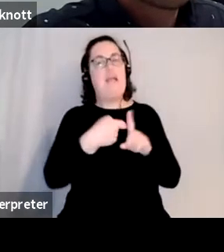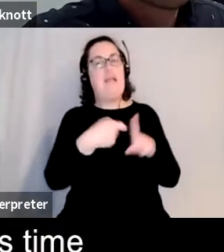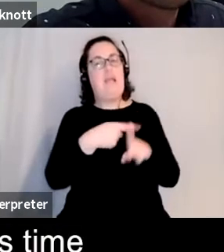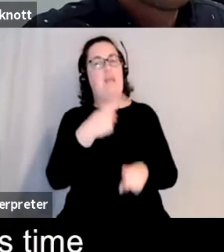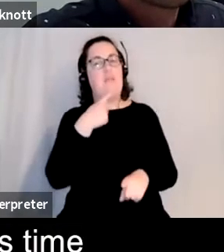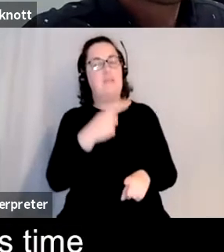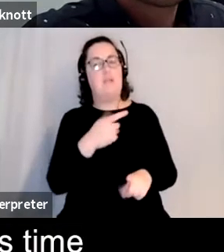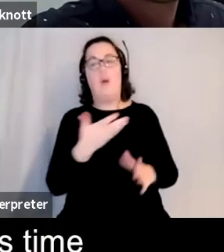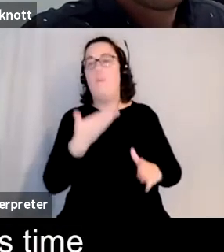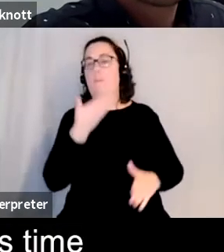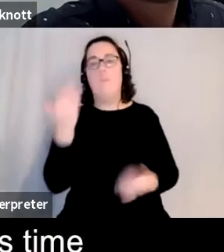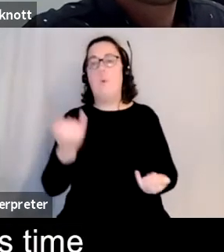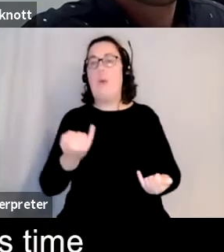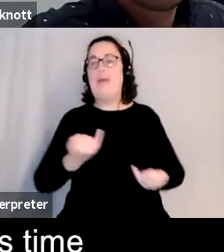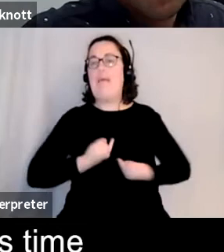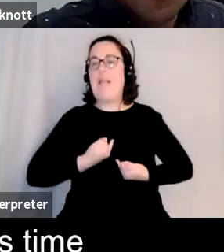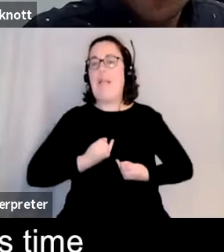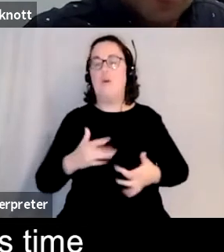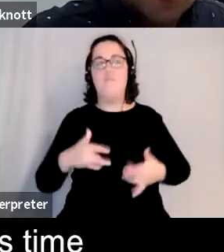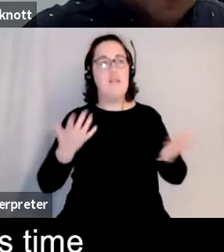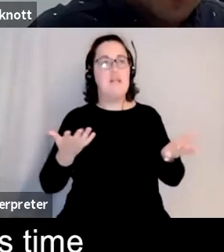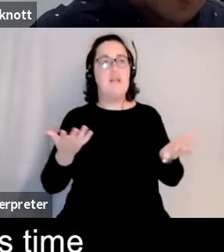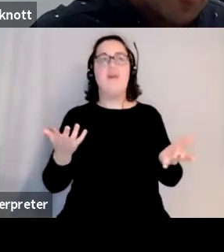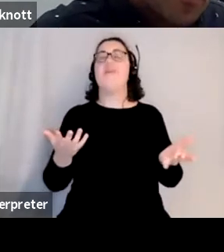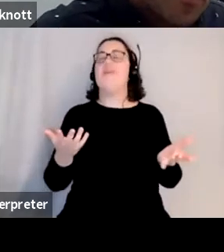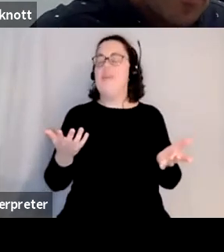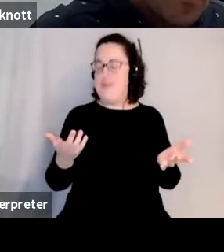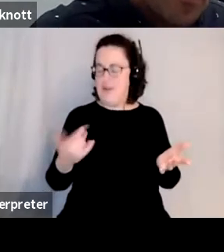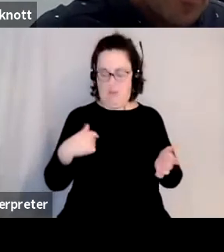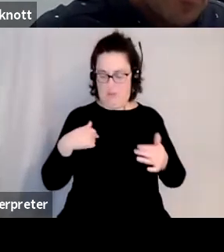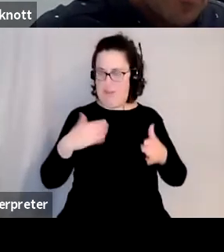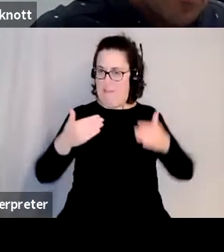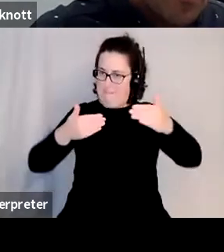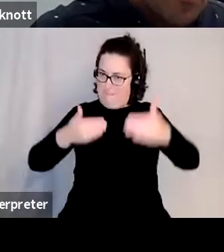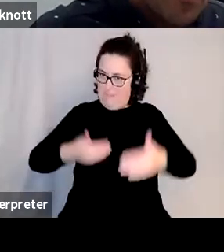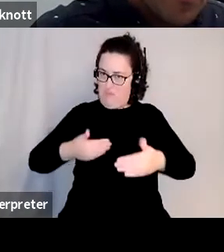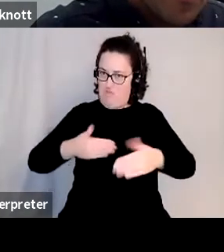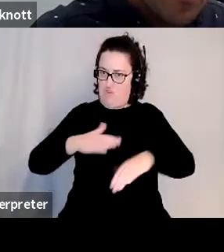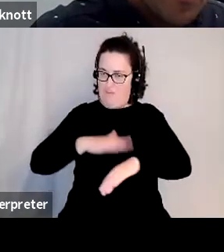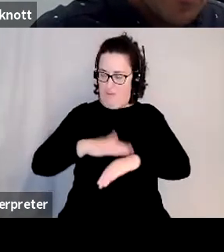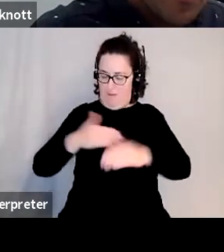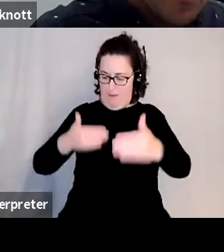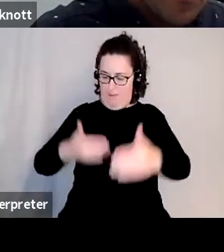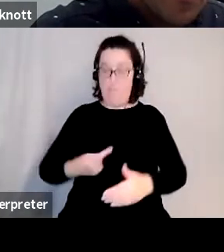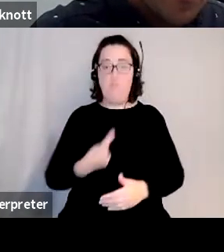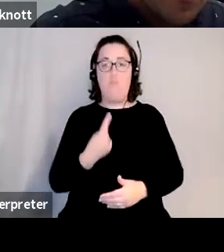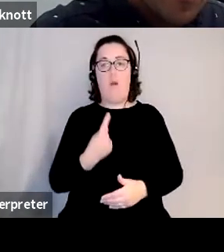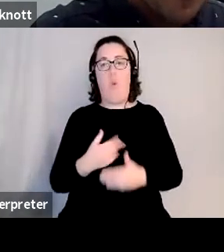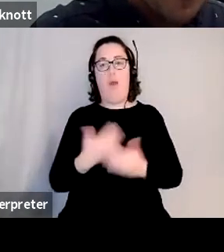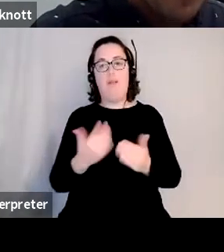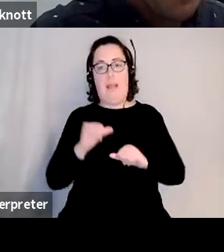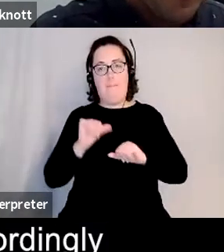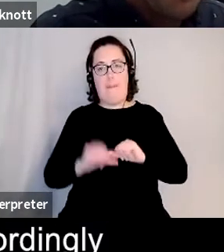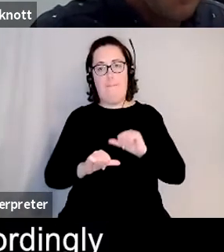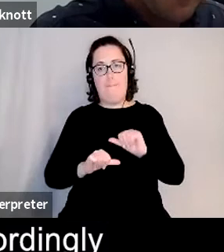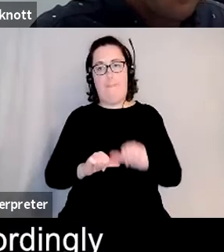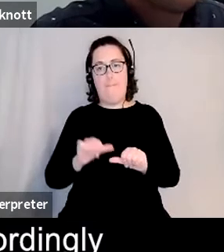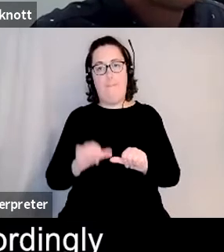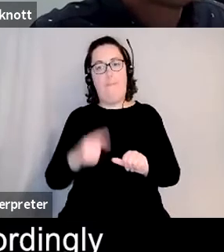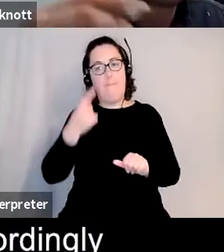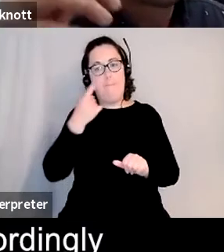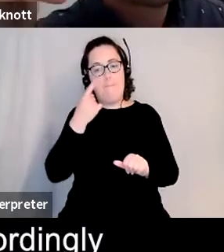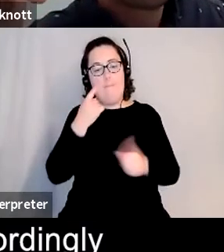guilt you know you you literally had this time to uh one day at a time uh to